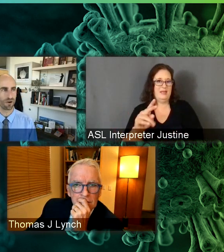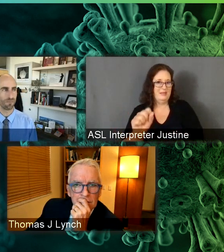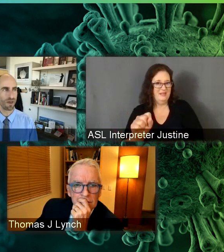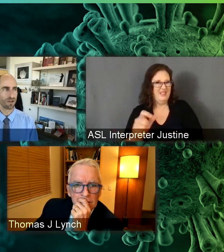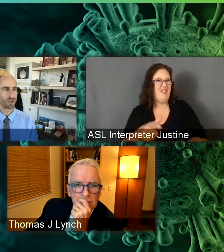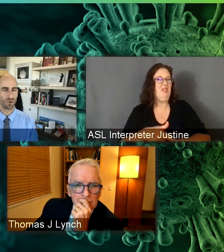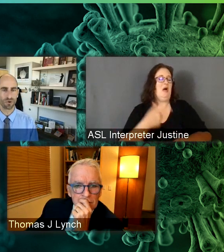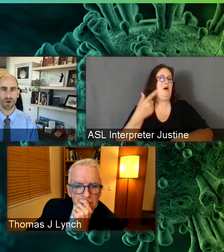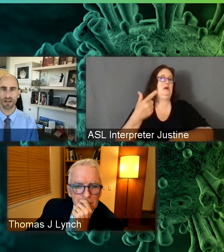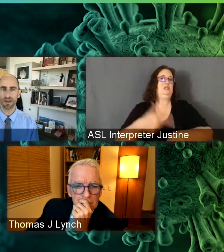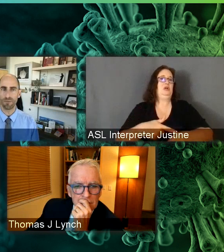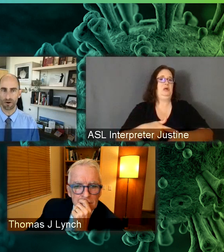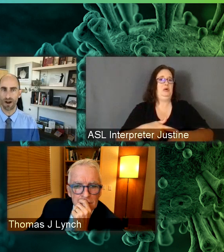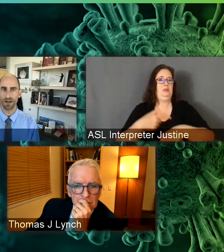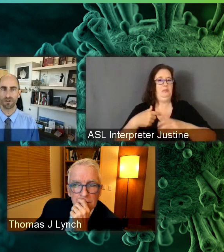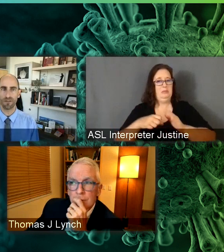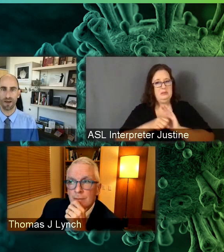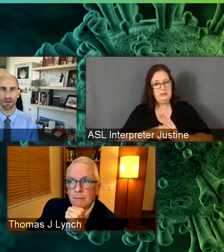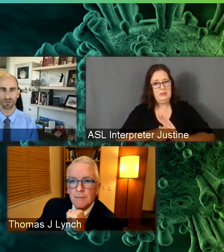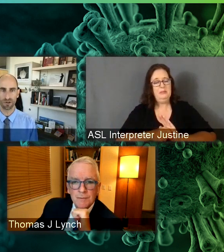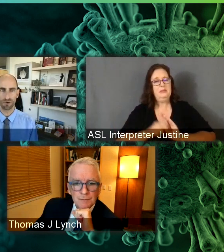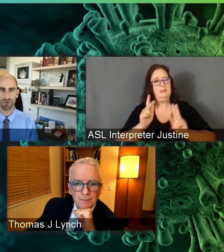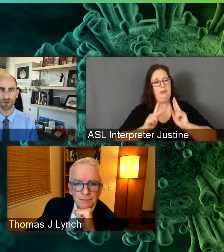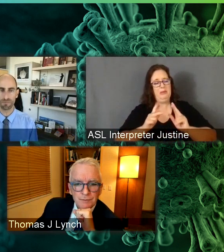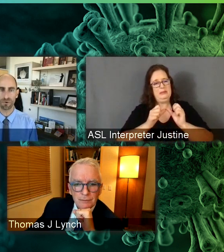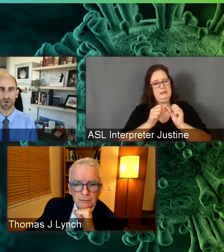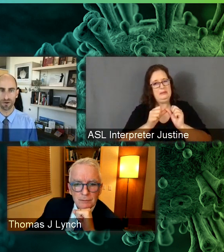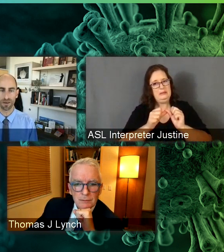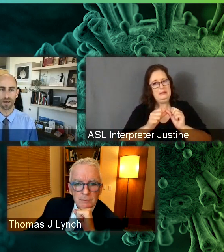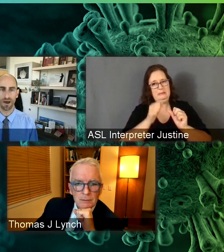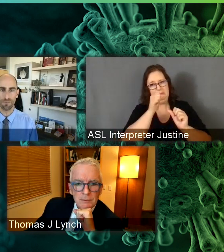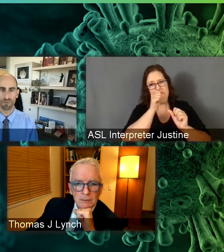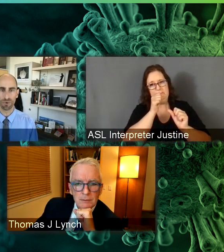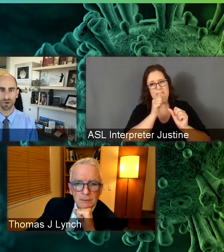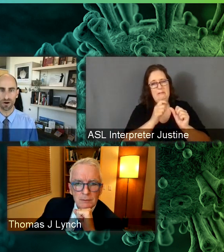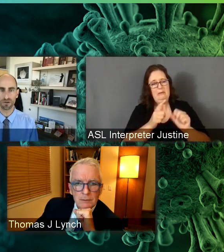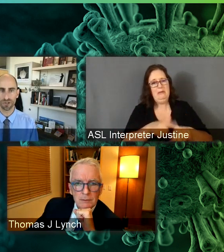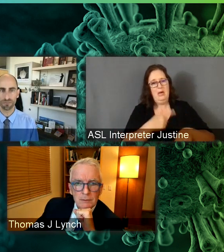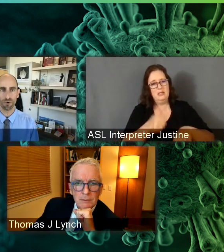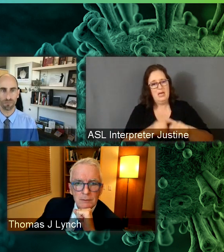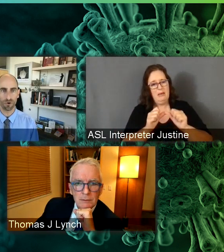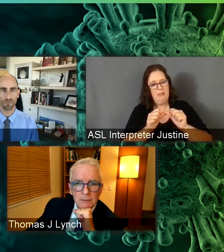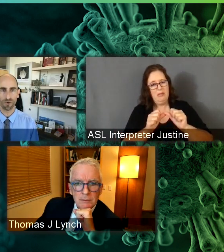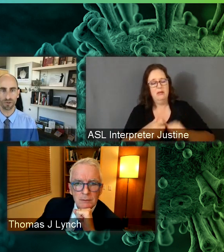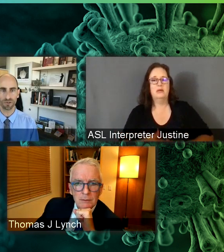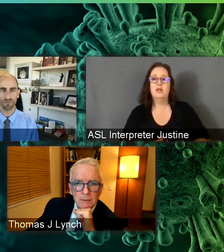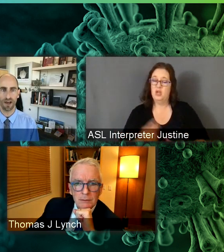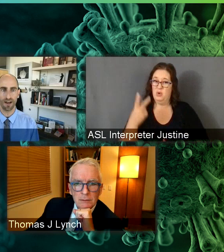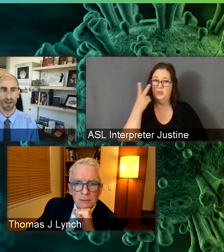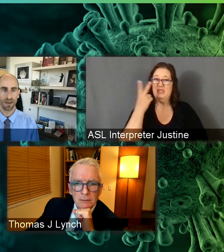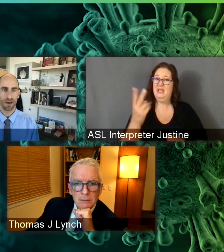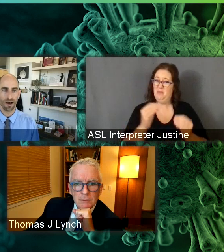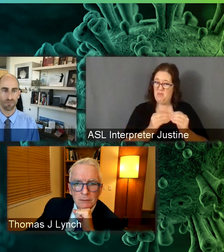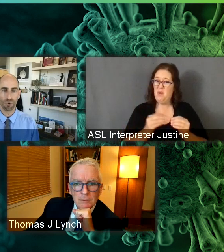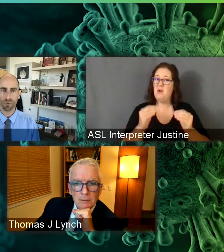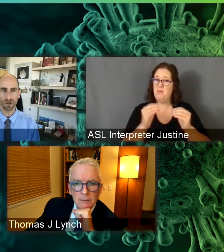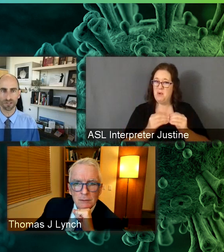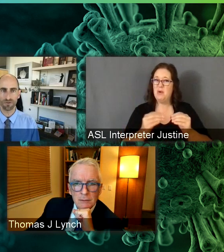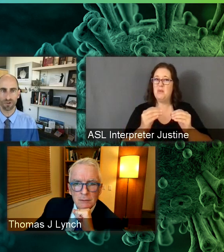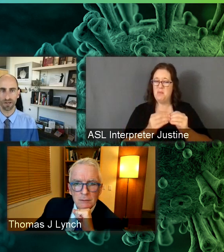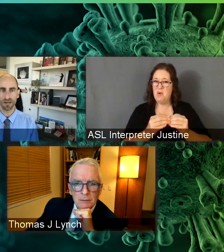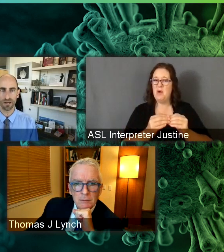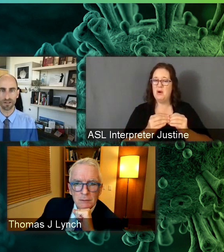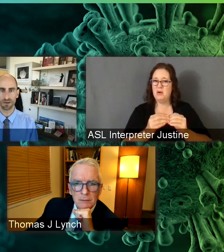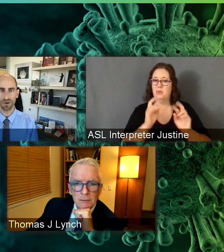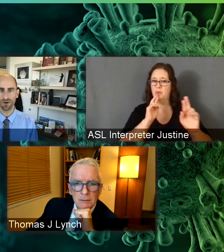suffering from. So trying to get a better handle on that is going to be really important. But we are seeing more and more reports of that. More